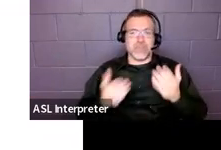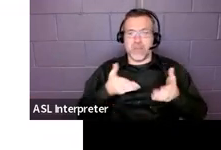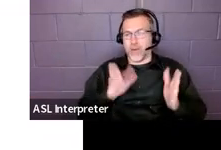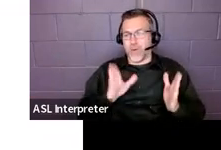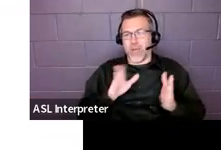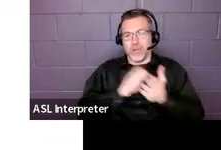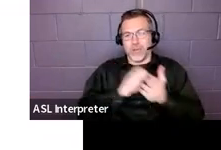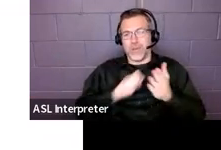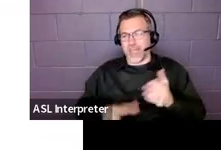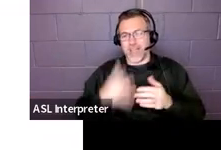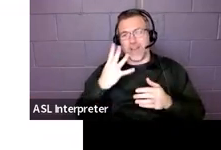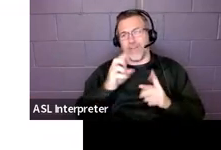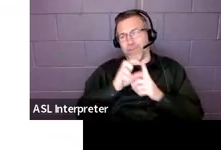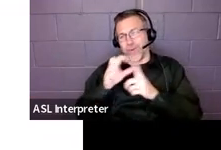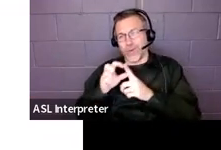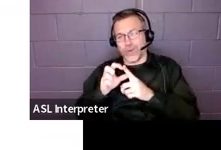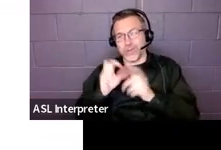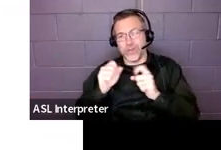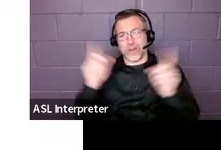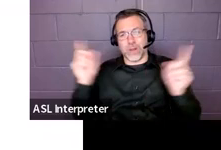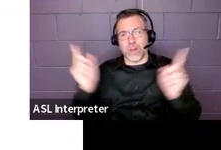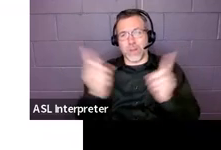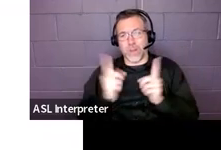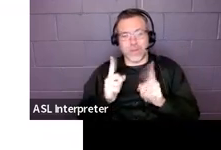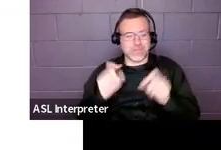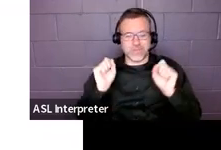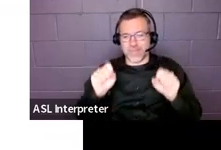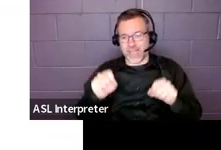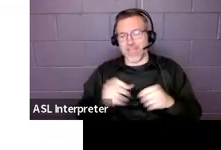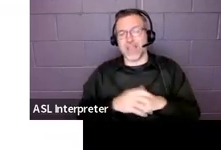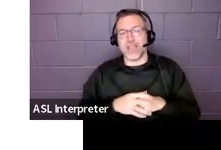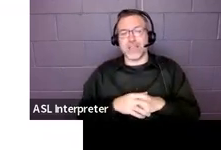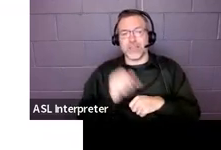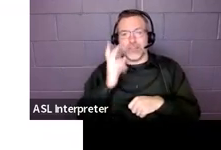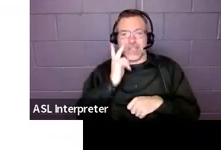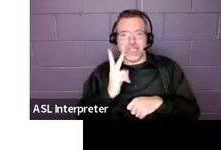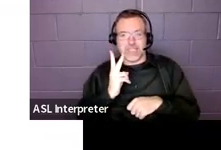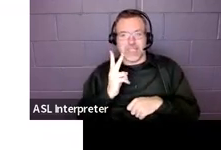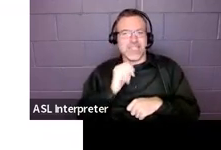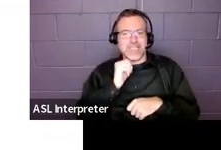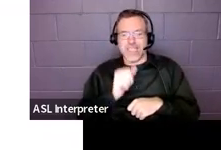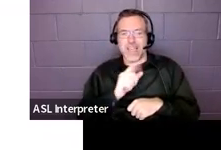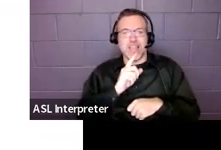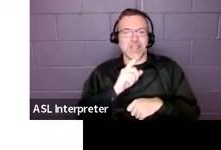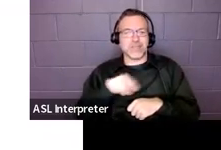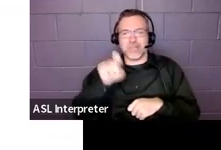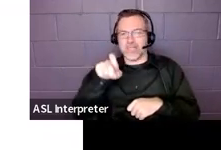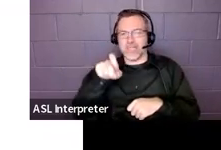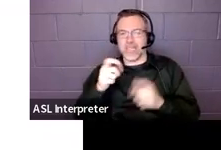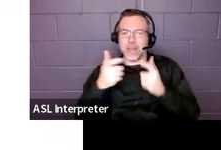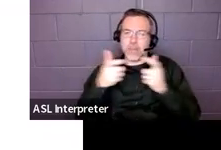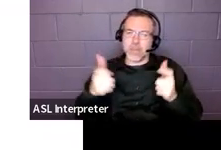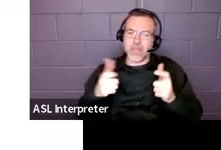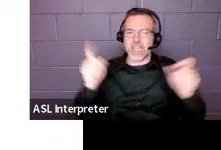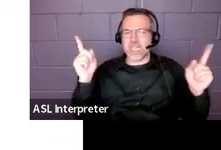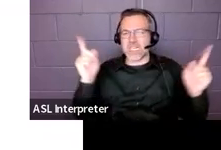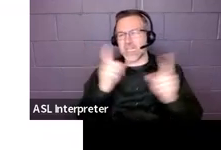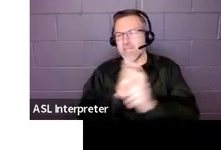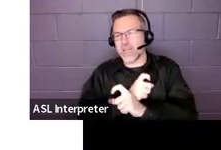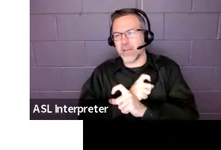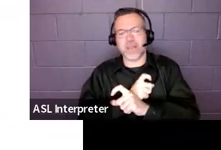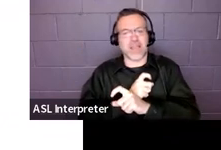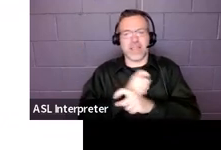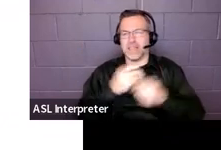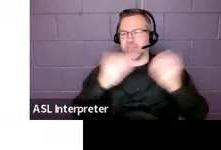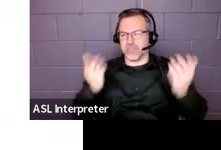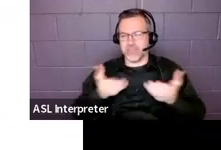know, like four words and make it even smaller if you want to. So you can see that we're really not looking for a big complicated here.